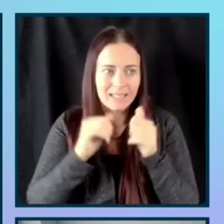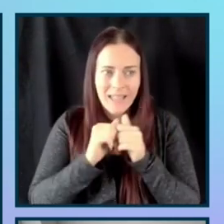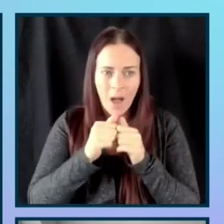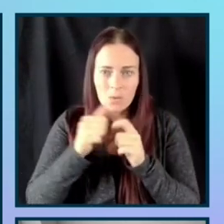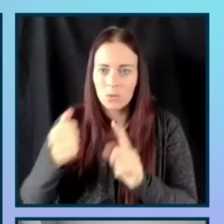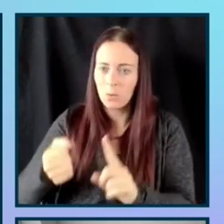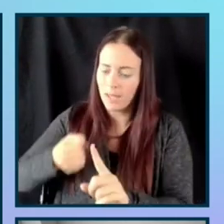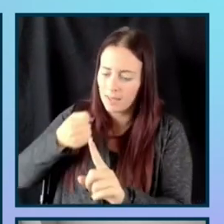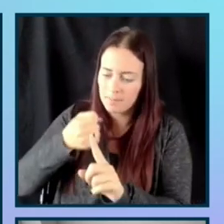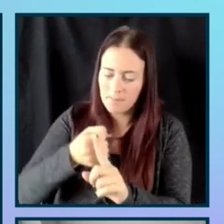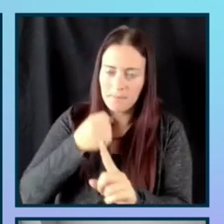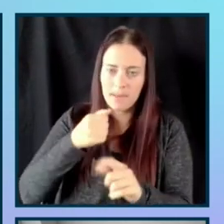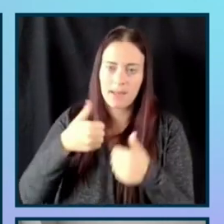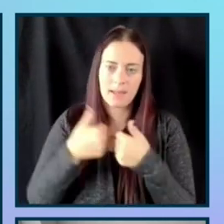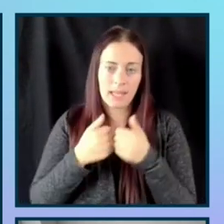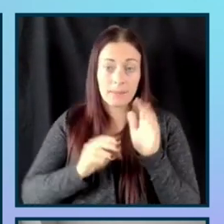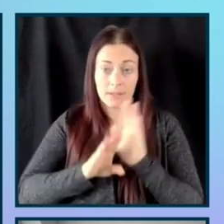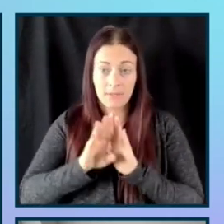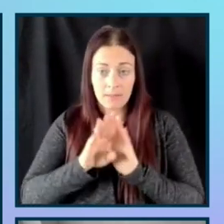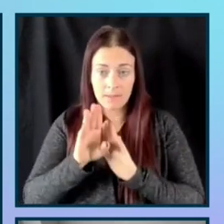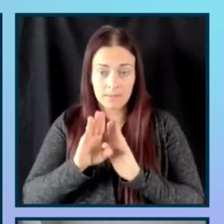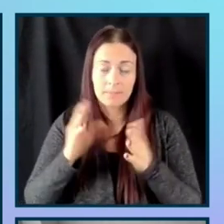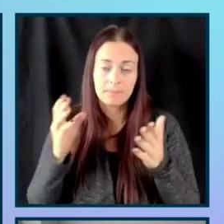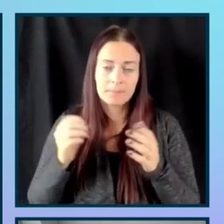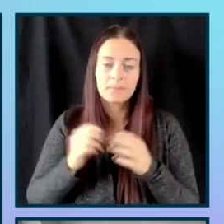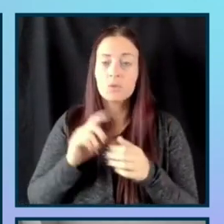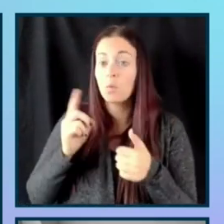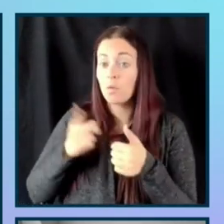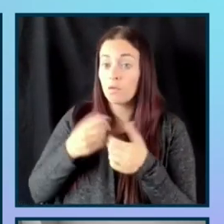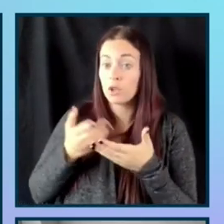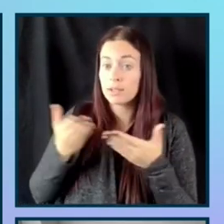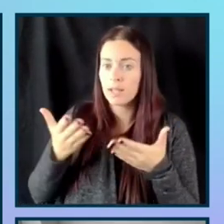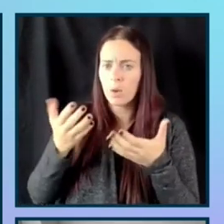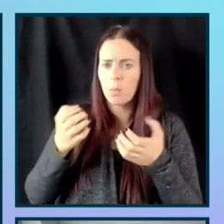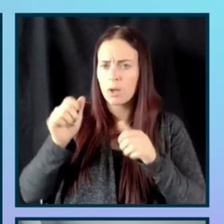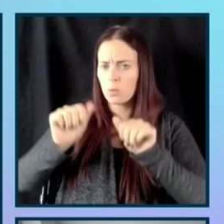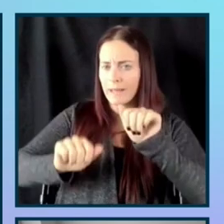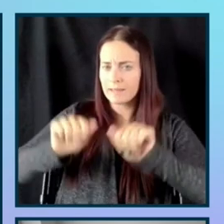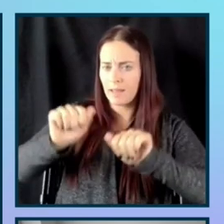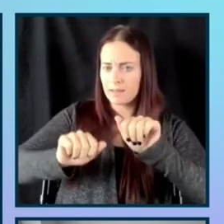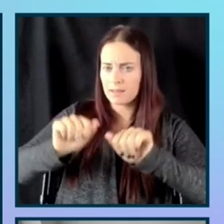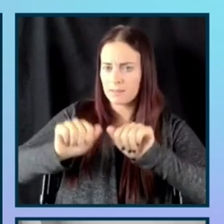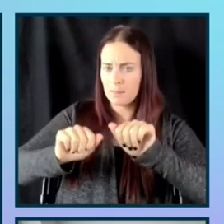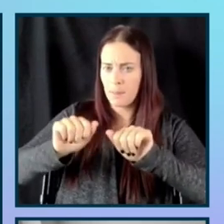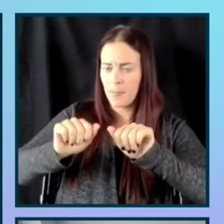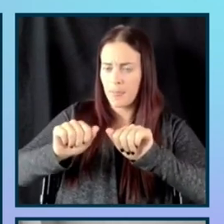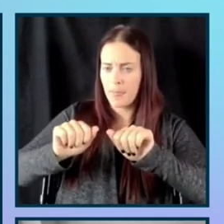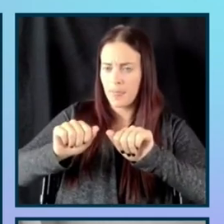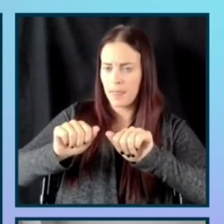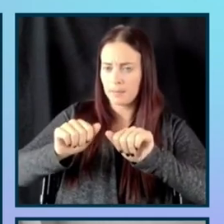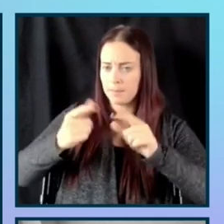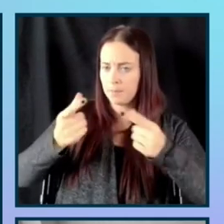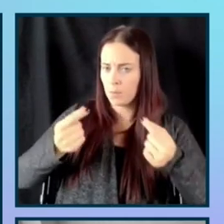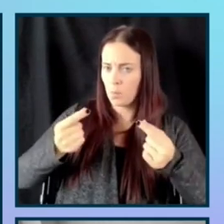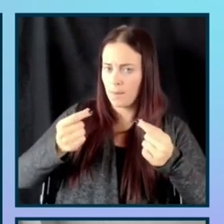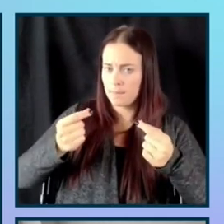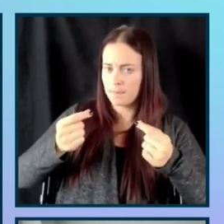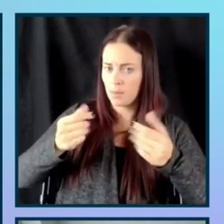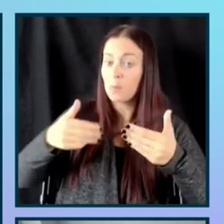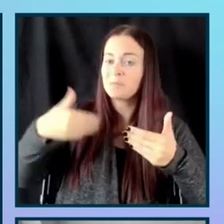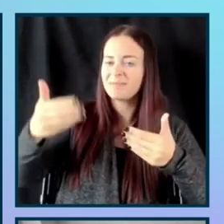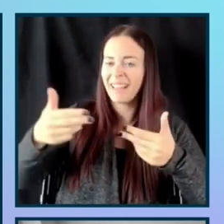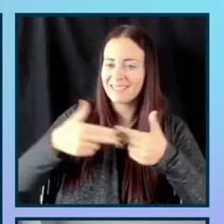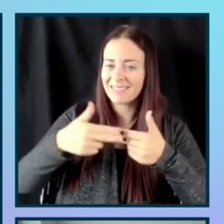game development. So the first thing that you want to assess is assess and, oh, sorry. Um, next slide please.